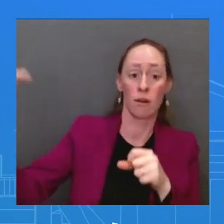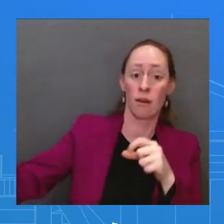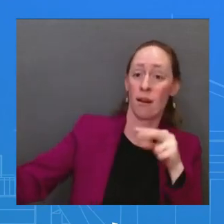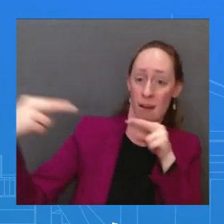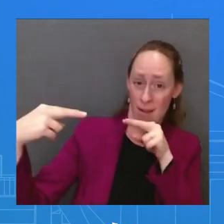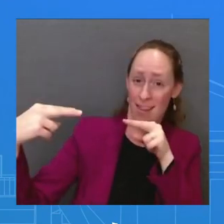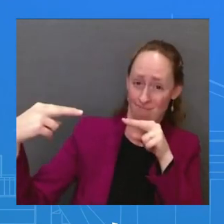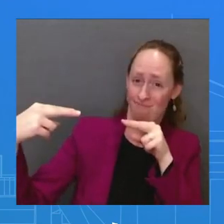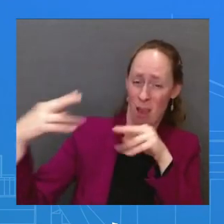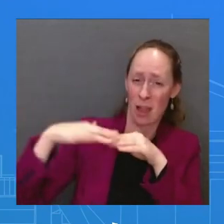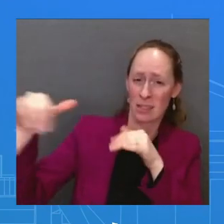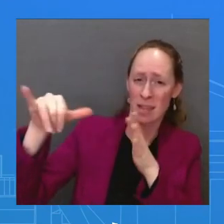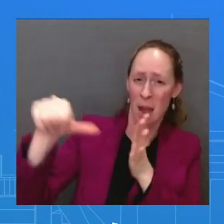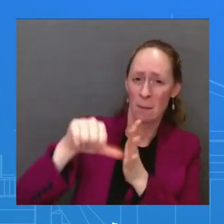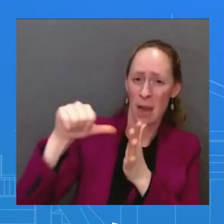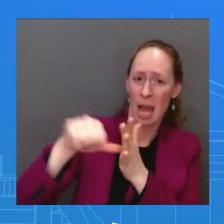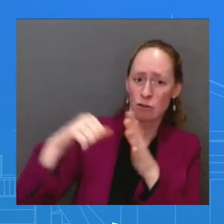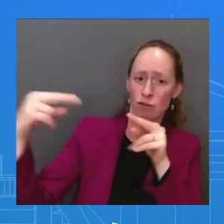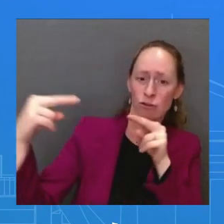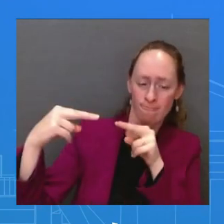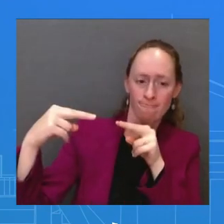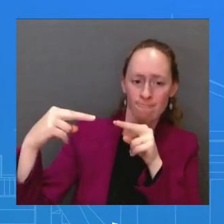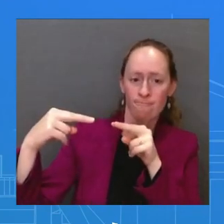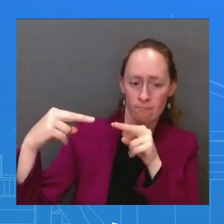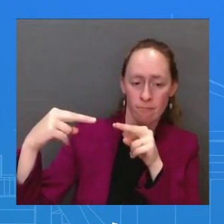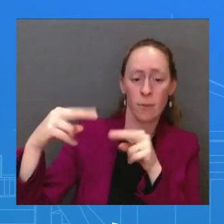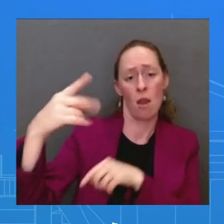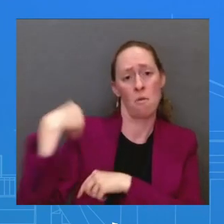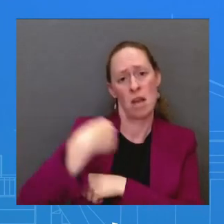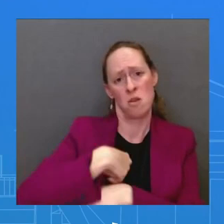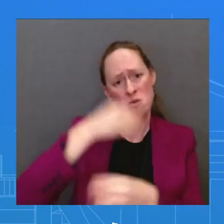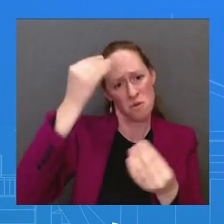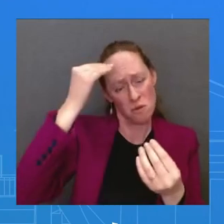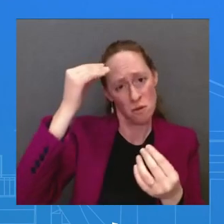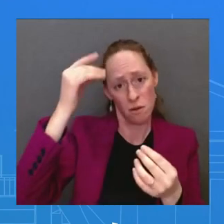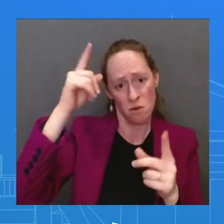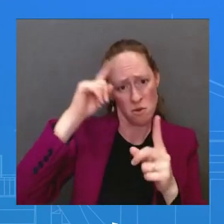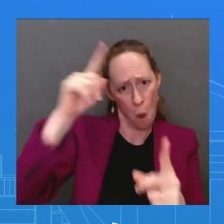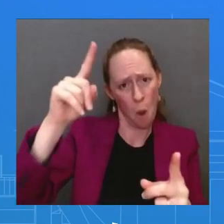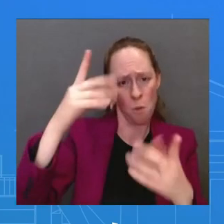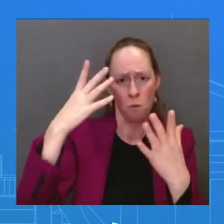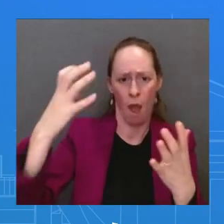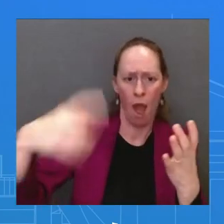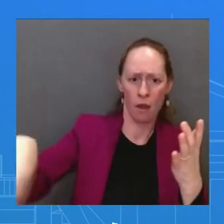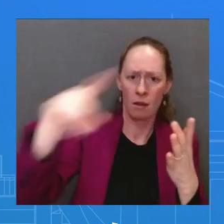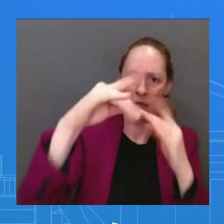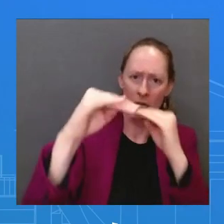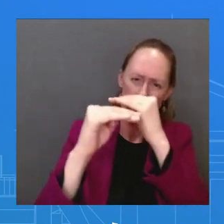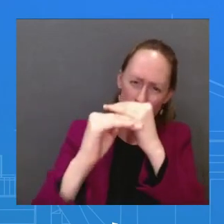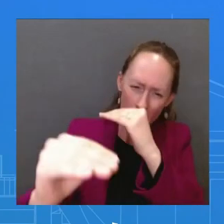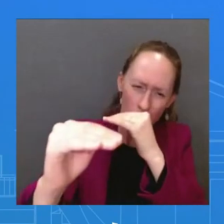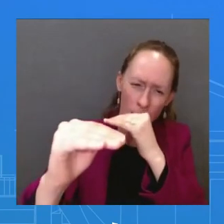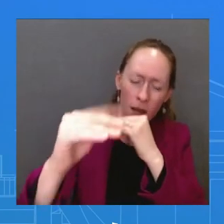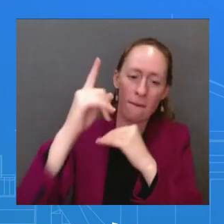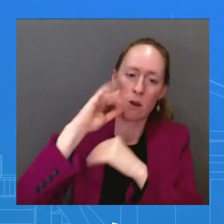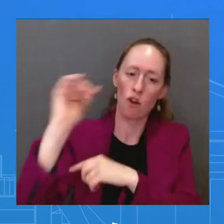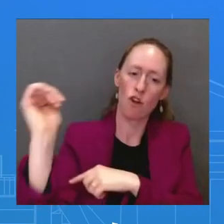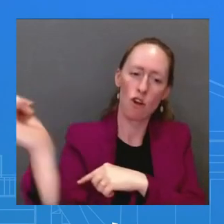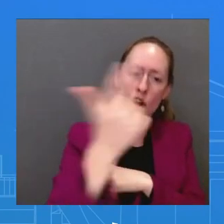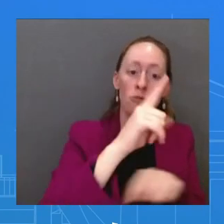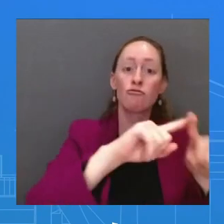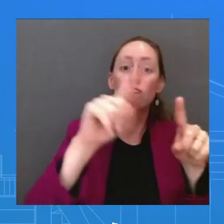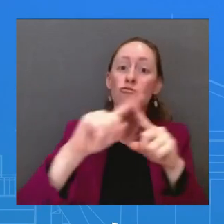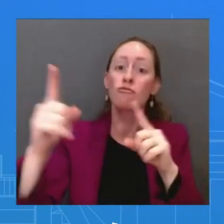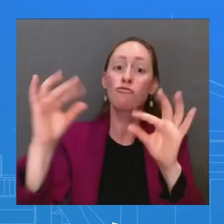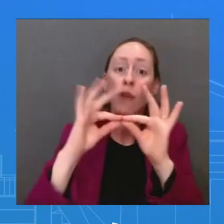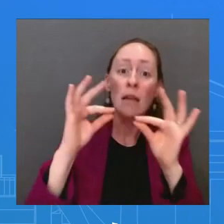stable, effective supply of energy to the global markets so that we can, in fact, deliver relief to consumers